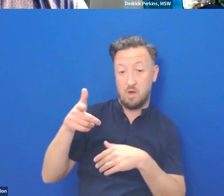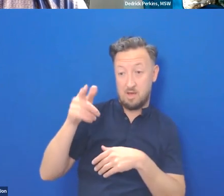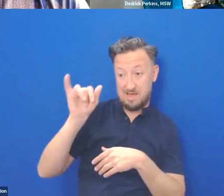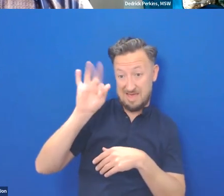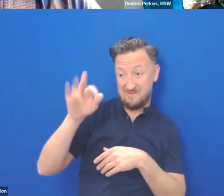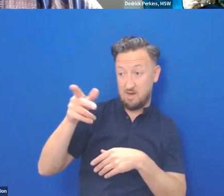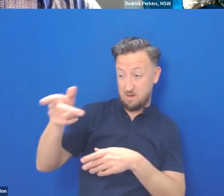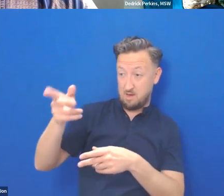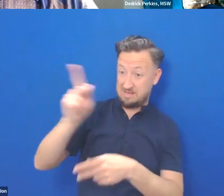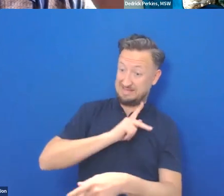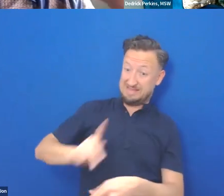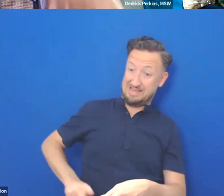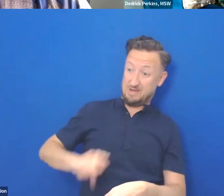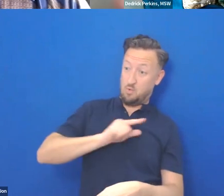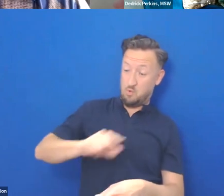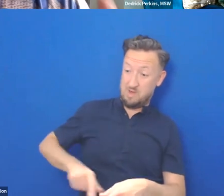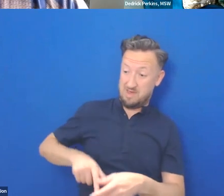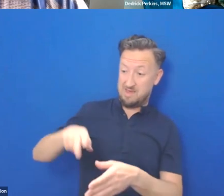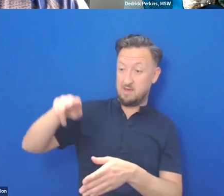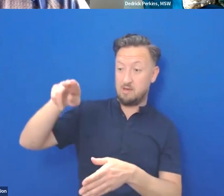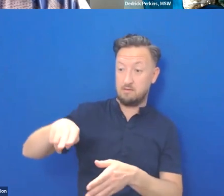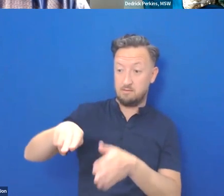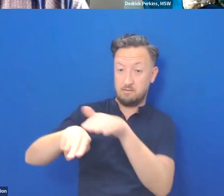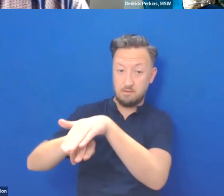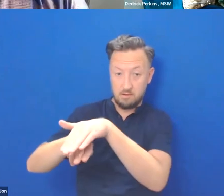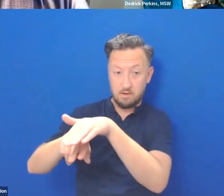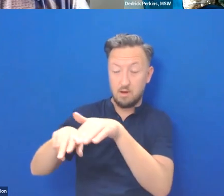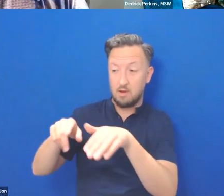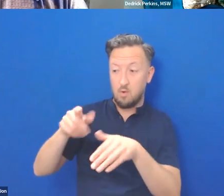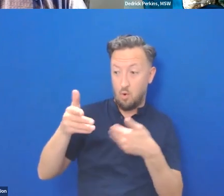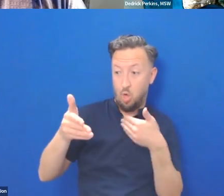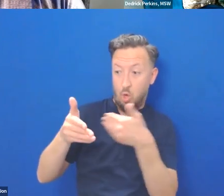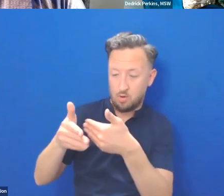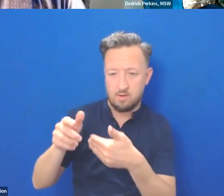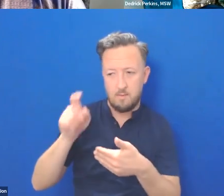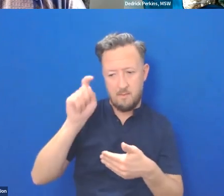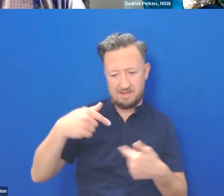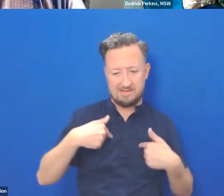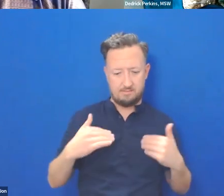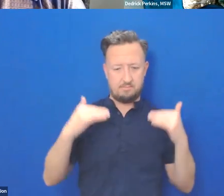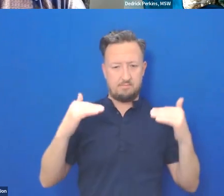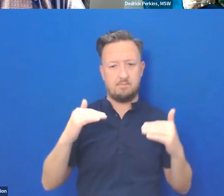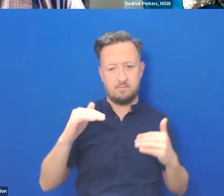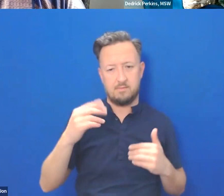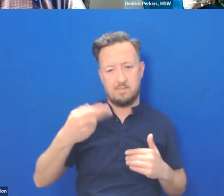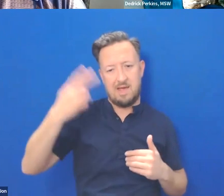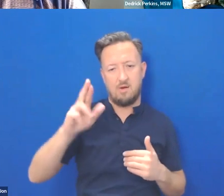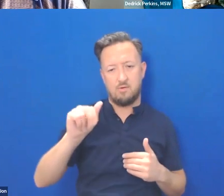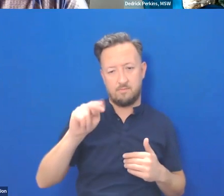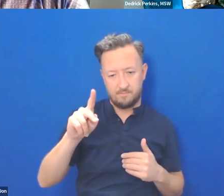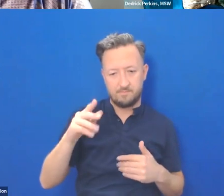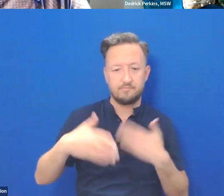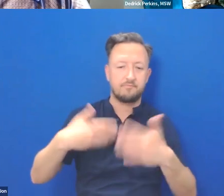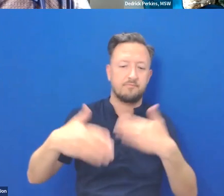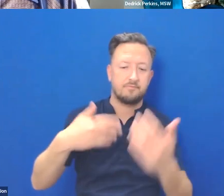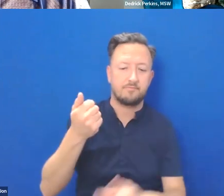have high rank. And that, everything just started to click. Right? And then I naturally get into 1893, because I'm